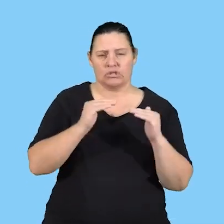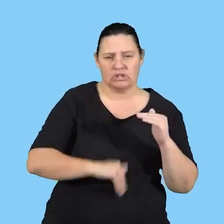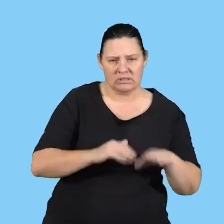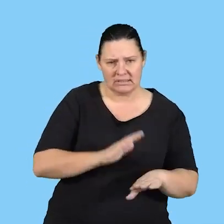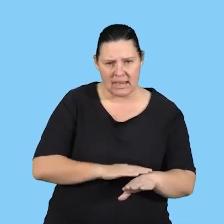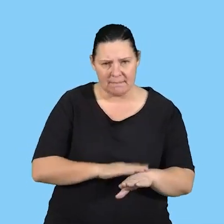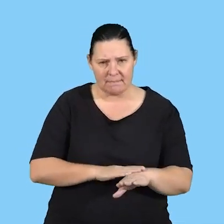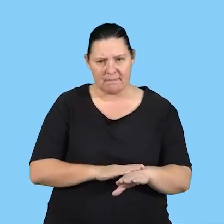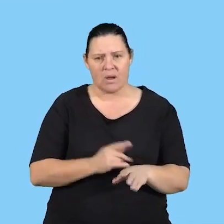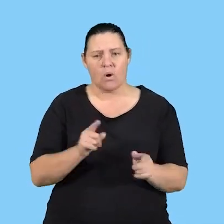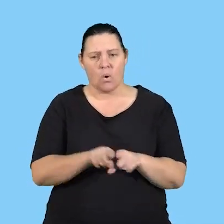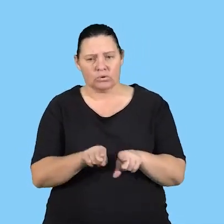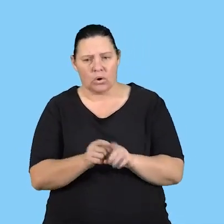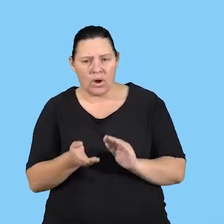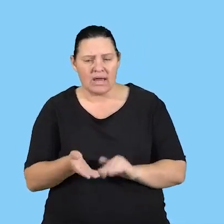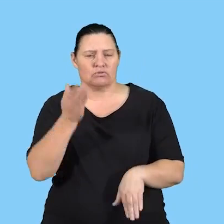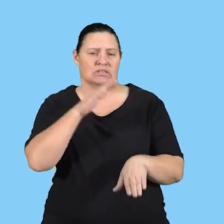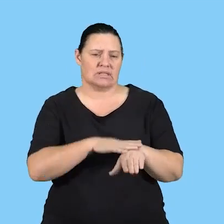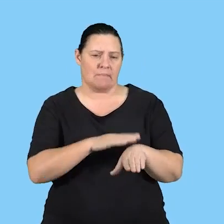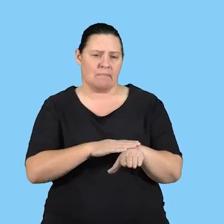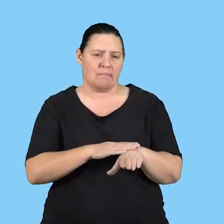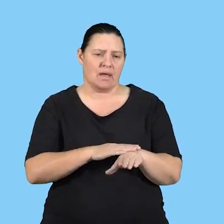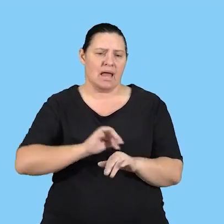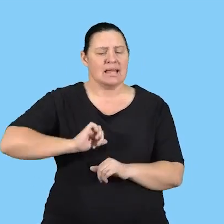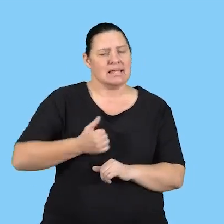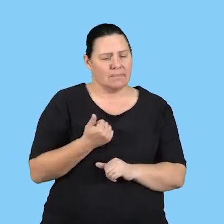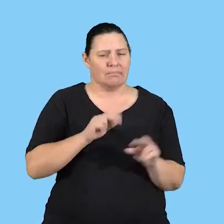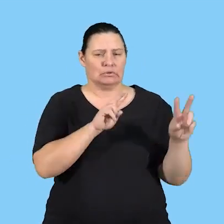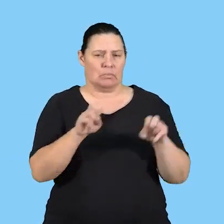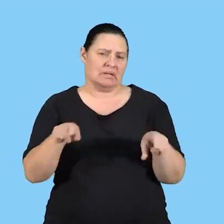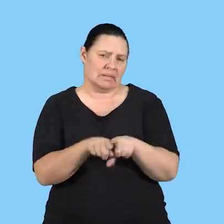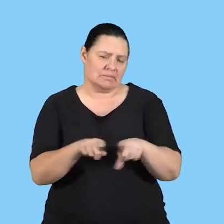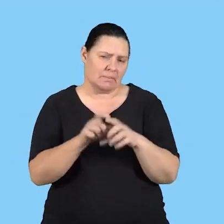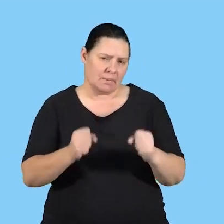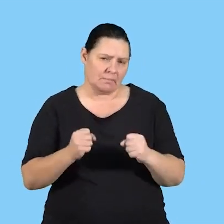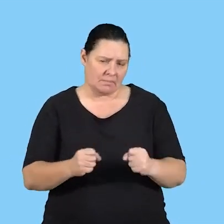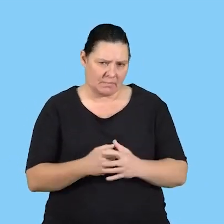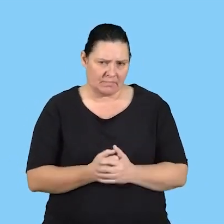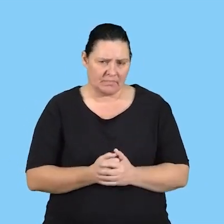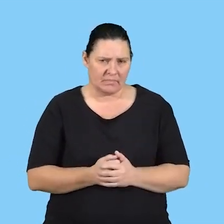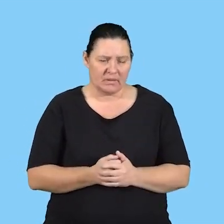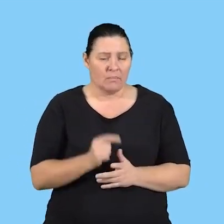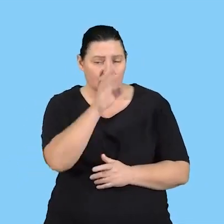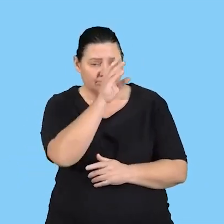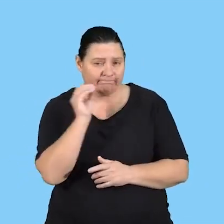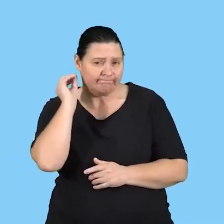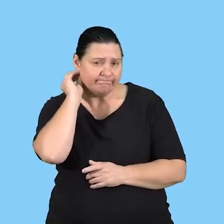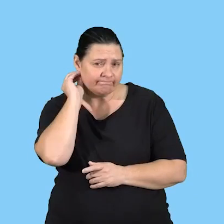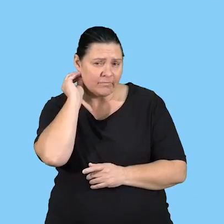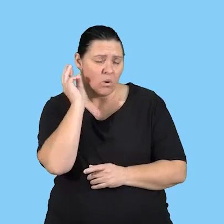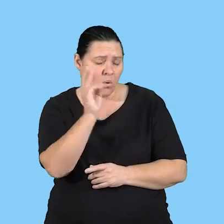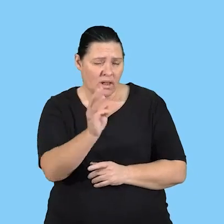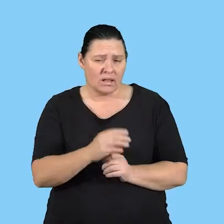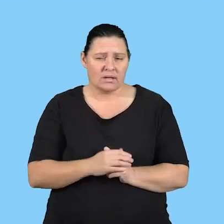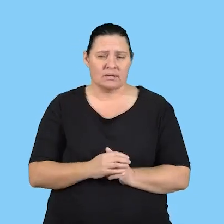time and increasing time and retaining some topics as they are. So but what you'll notice at this point